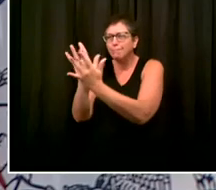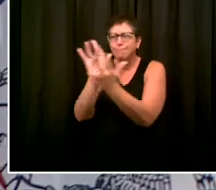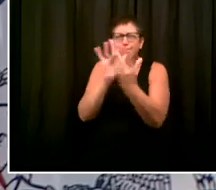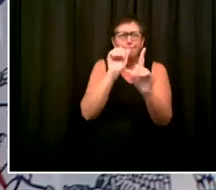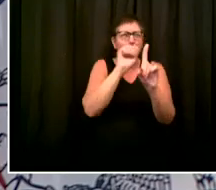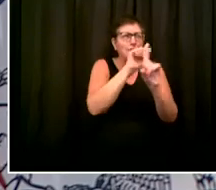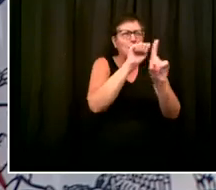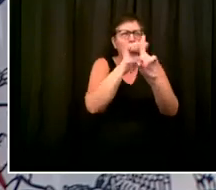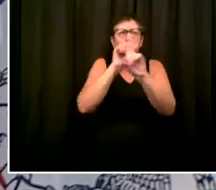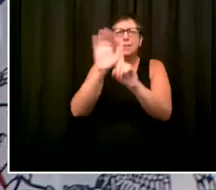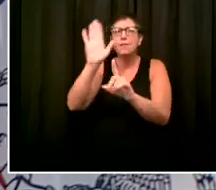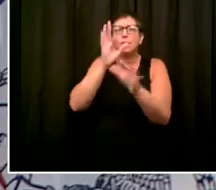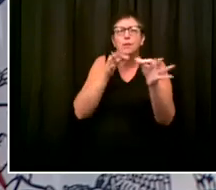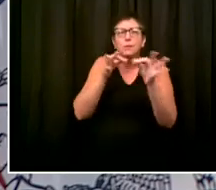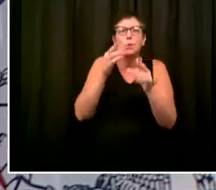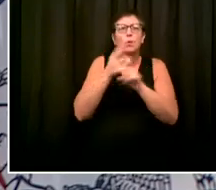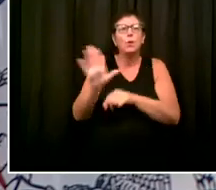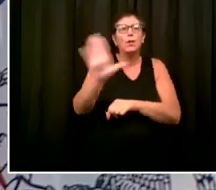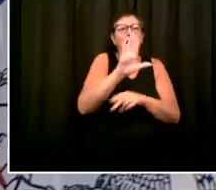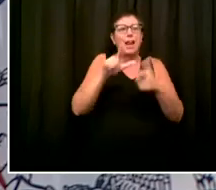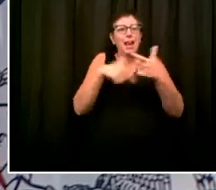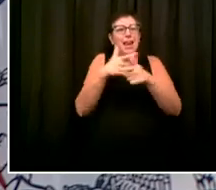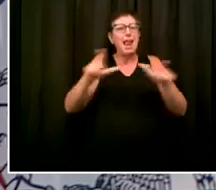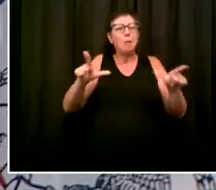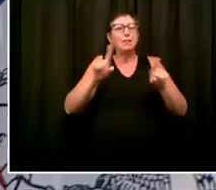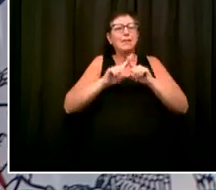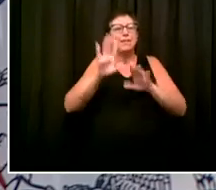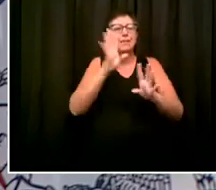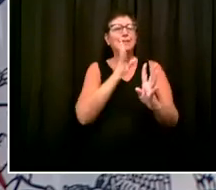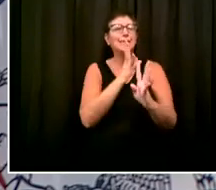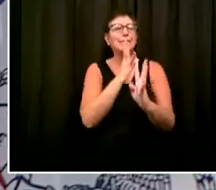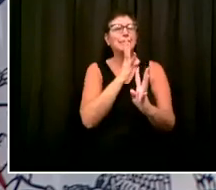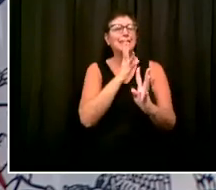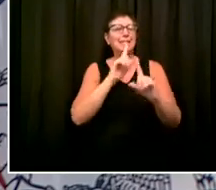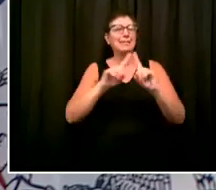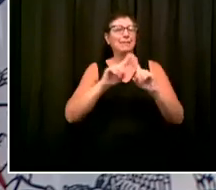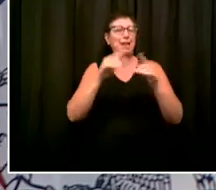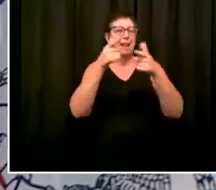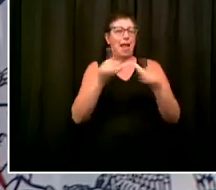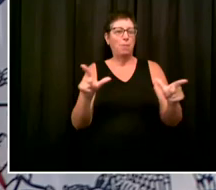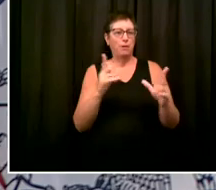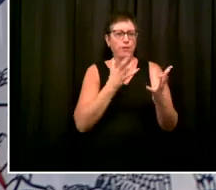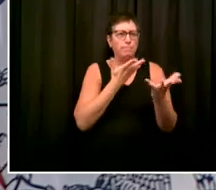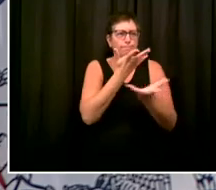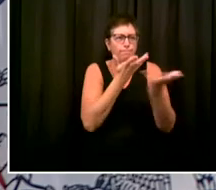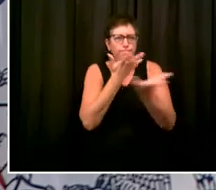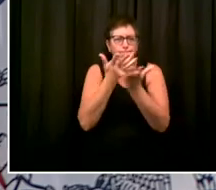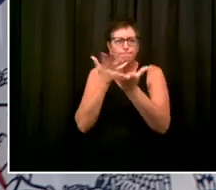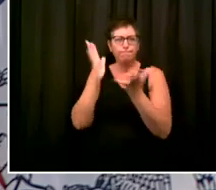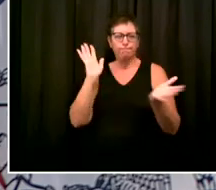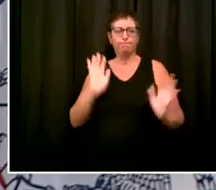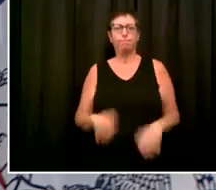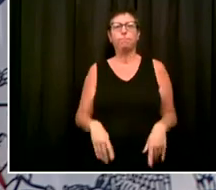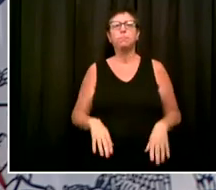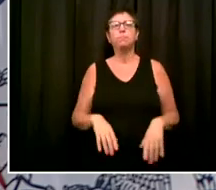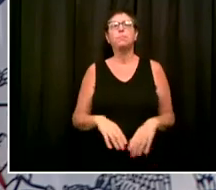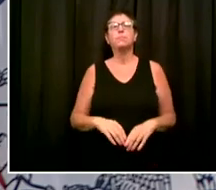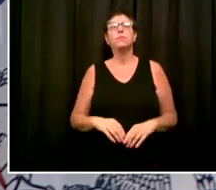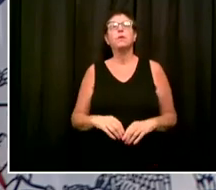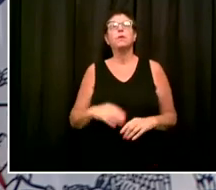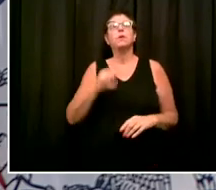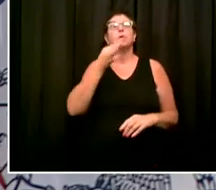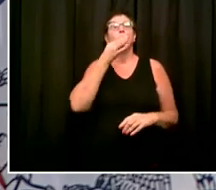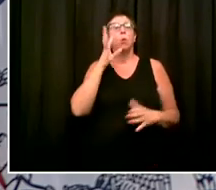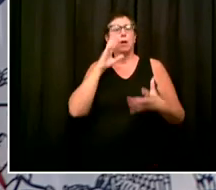safety of all. I'm going to talk about our daily indicators in a moment, but I want to just take one moment before we